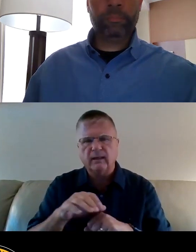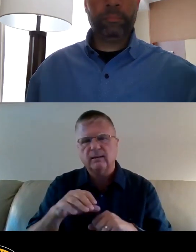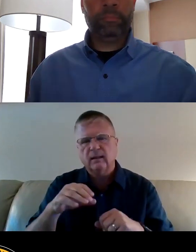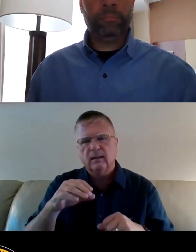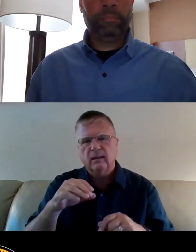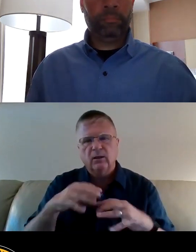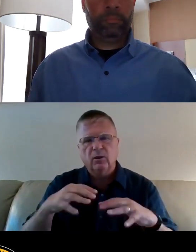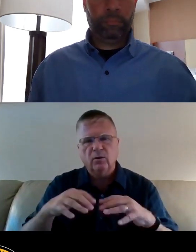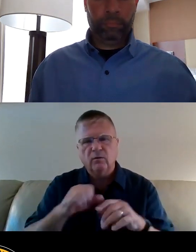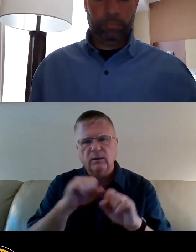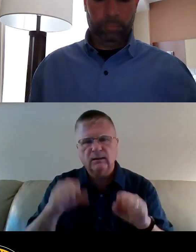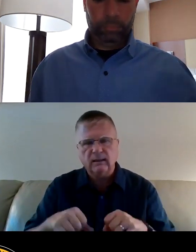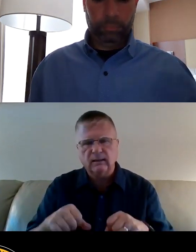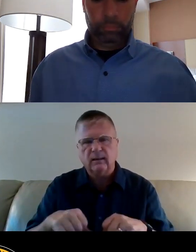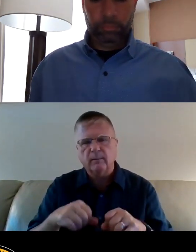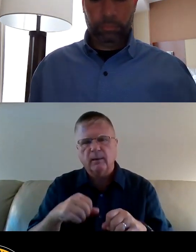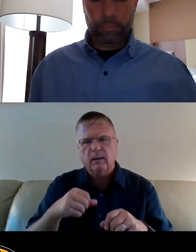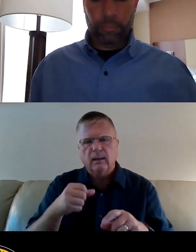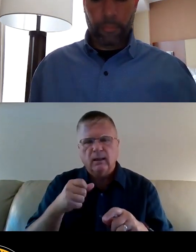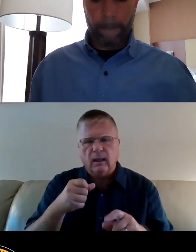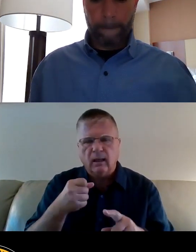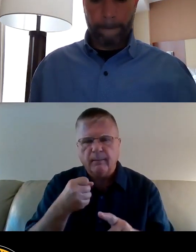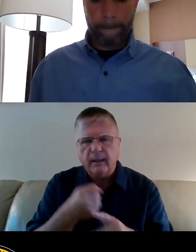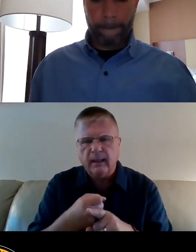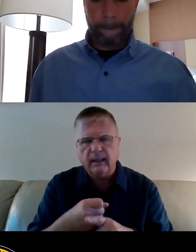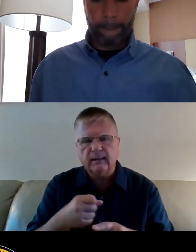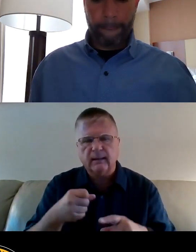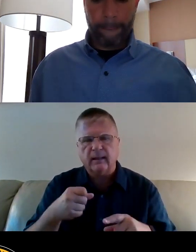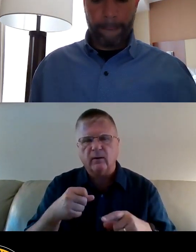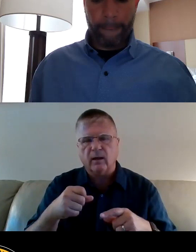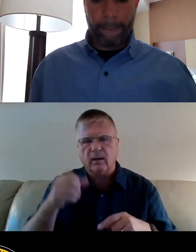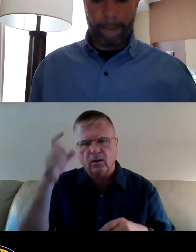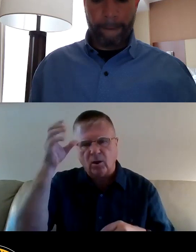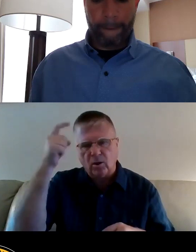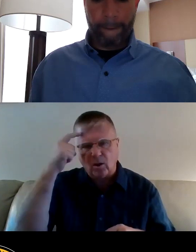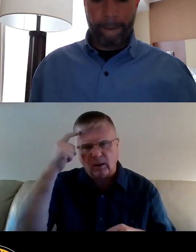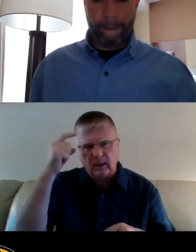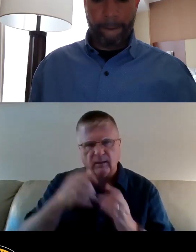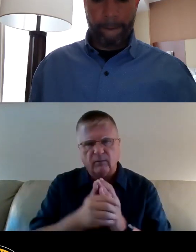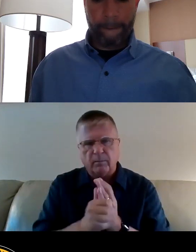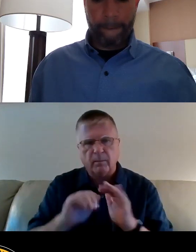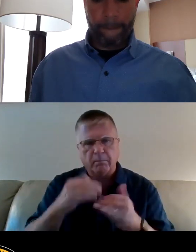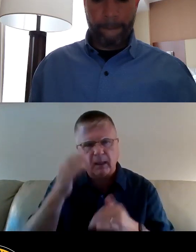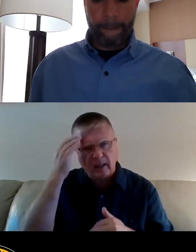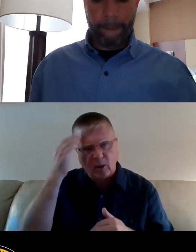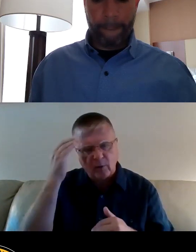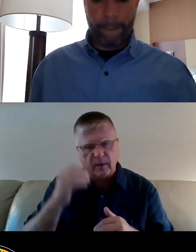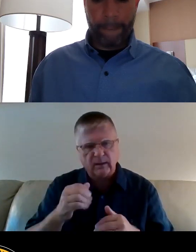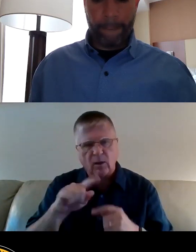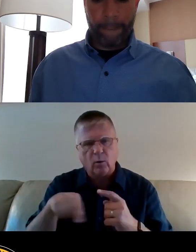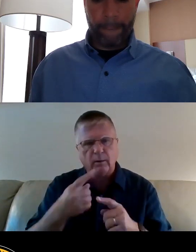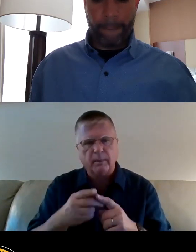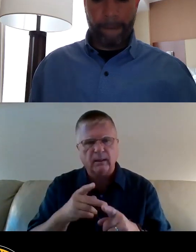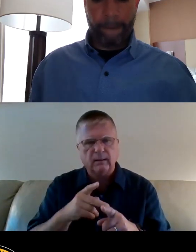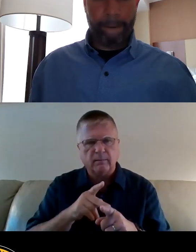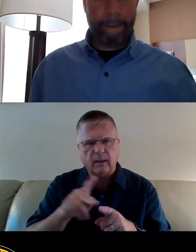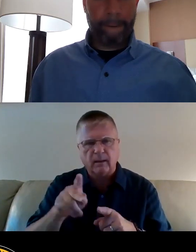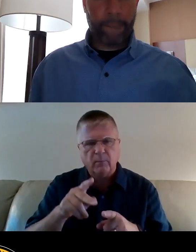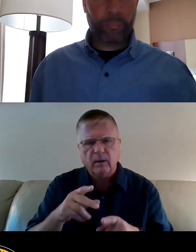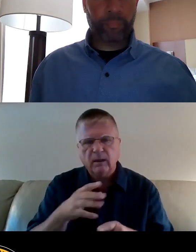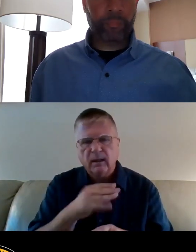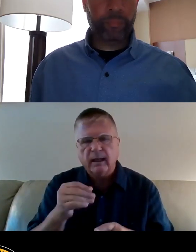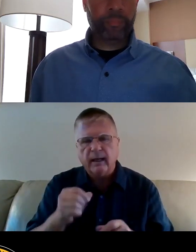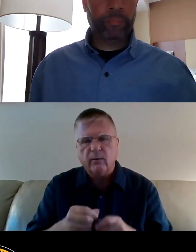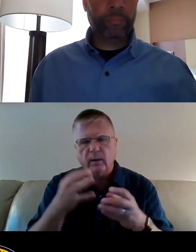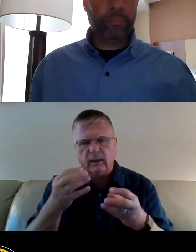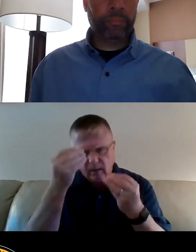and lowers their cognitive abilities. But I only know those things because of my profession. Without the organizations receiving funding to keep families